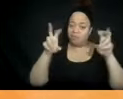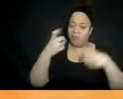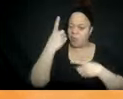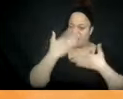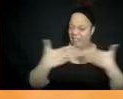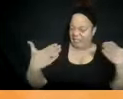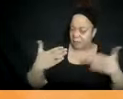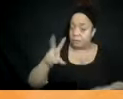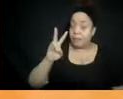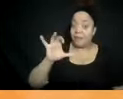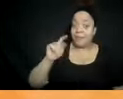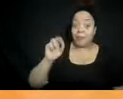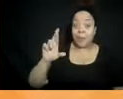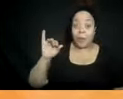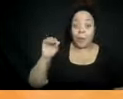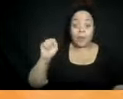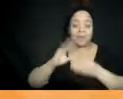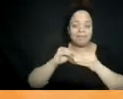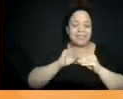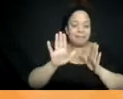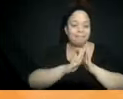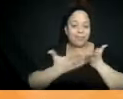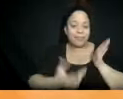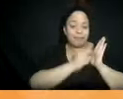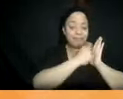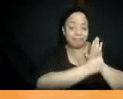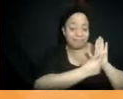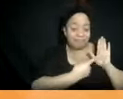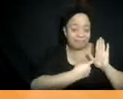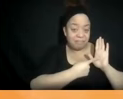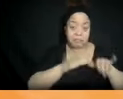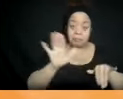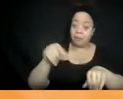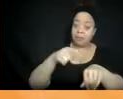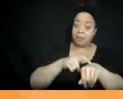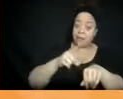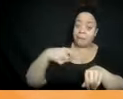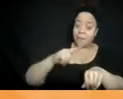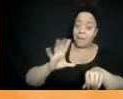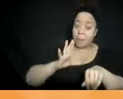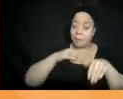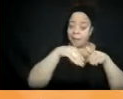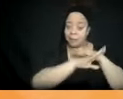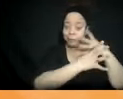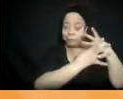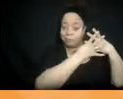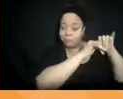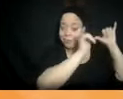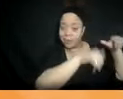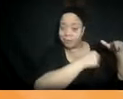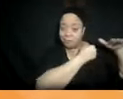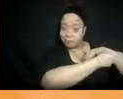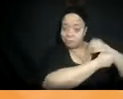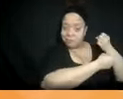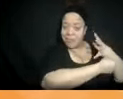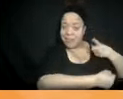system, many of these, and he was looking at young men in California, were already caught up in a spiral